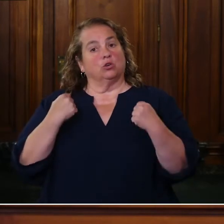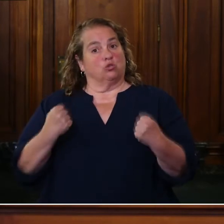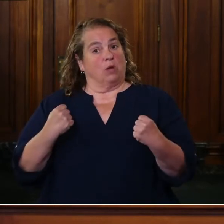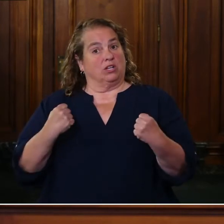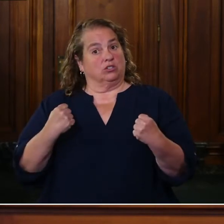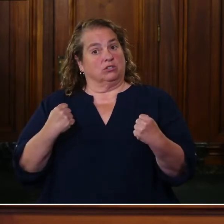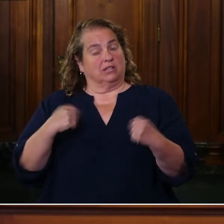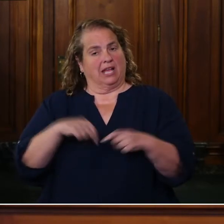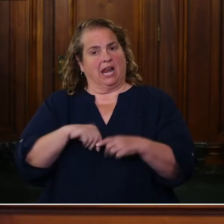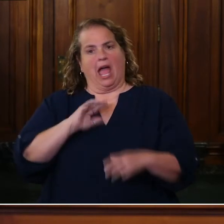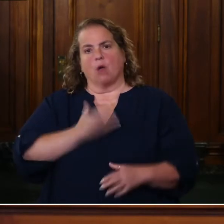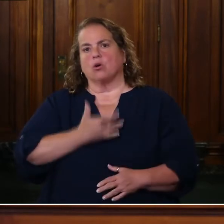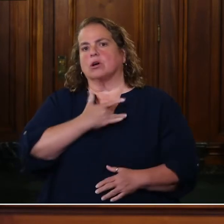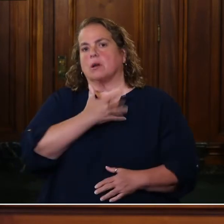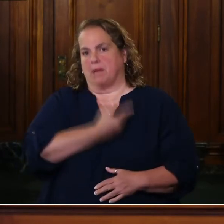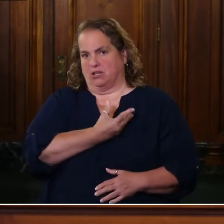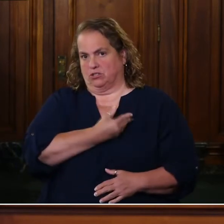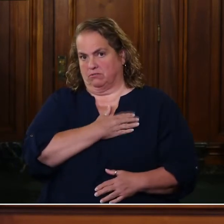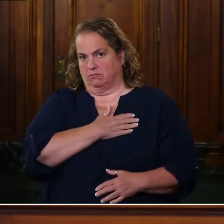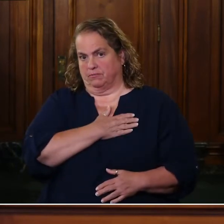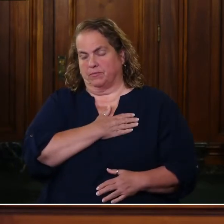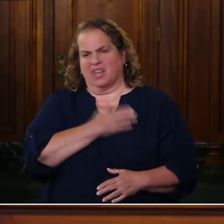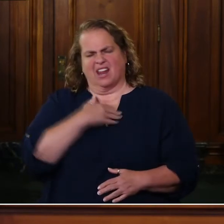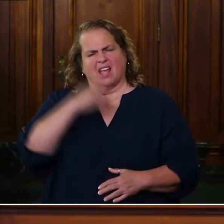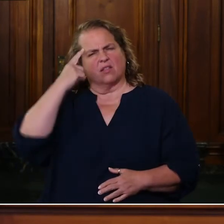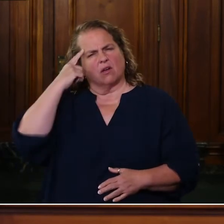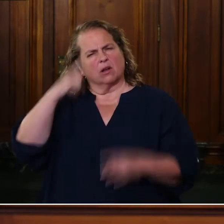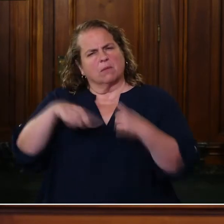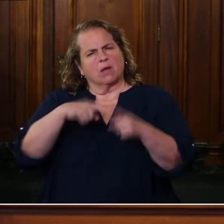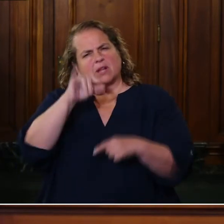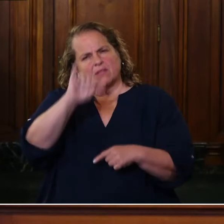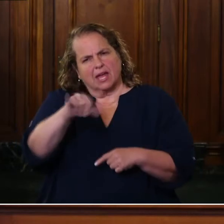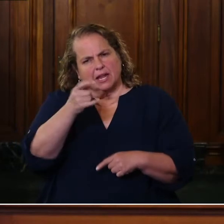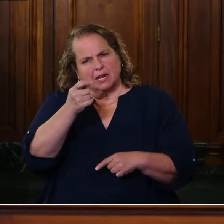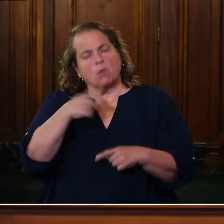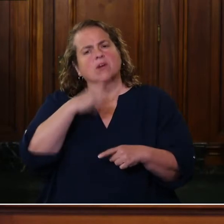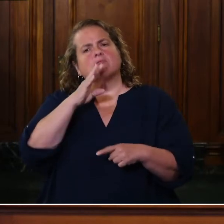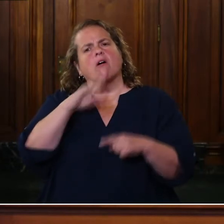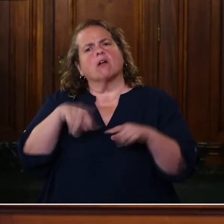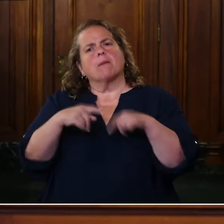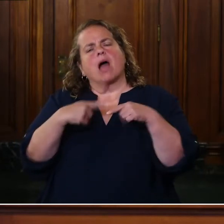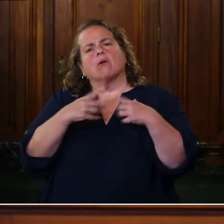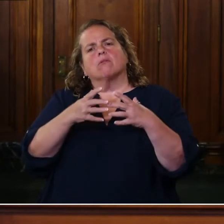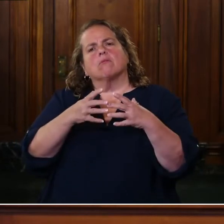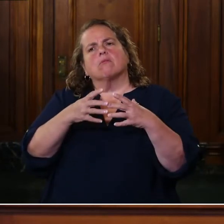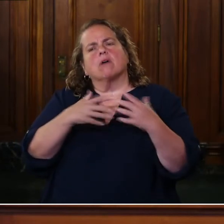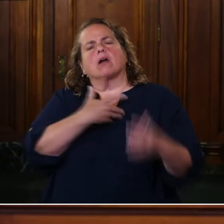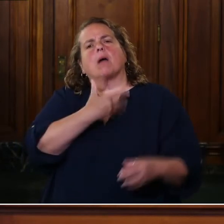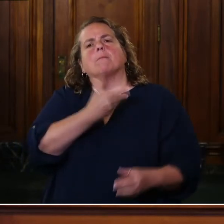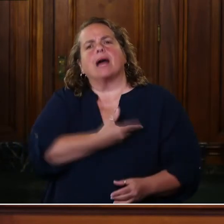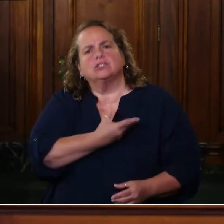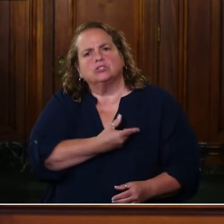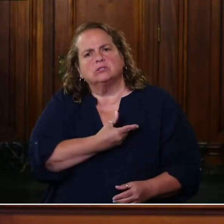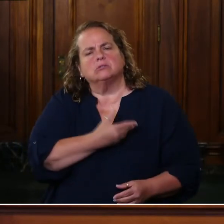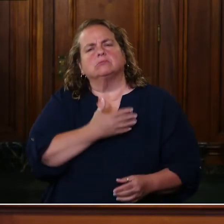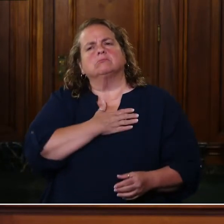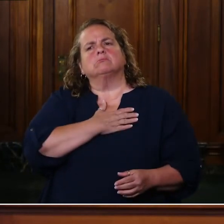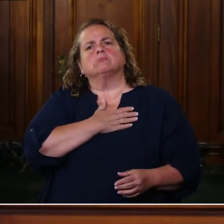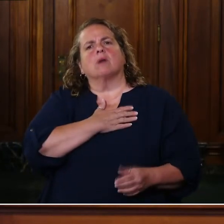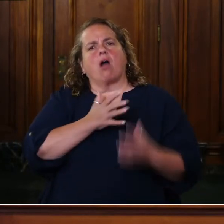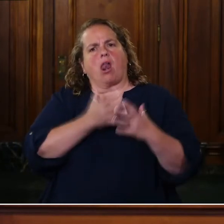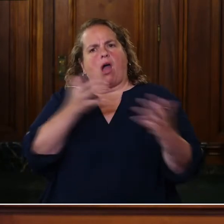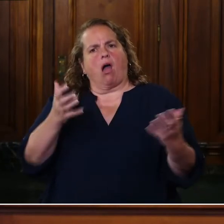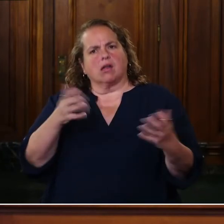our compassion. And I thought about that a little bit because we've been talking about compassion a lot in Kentucky related to the coronavirus.